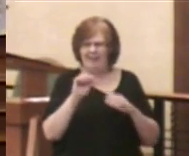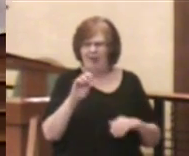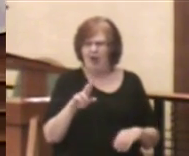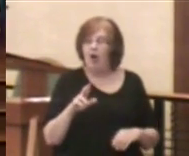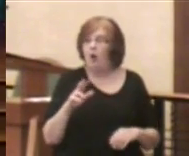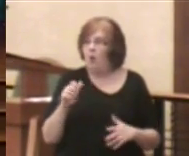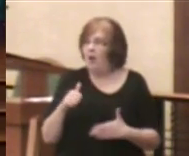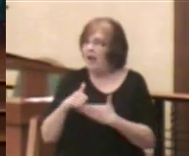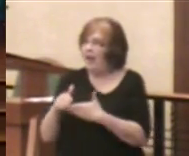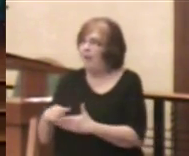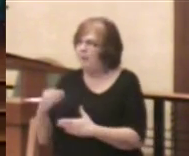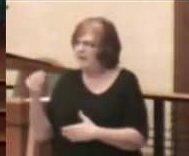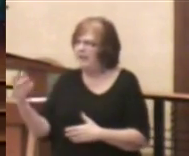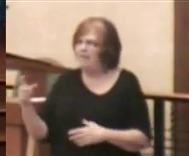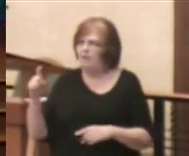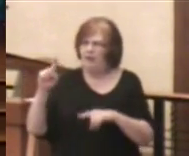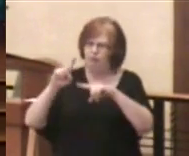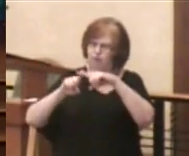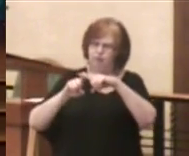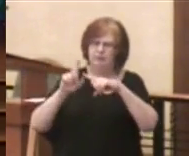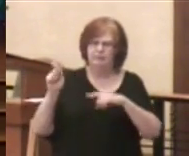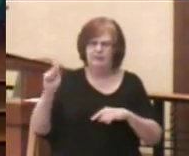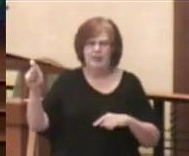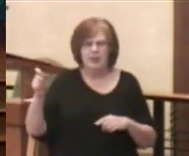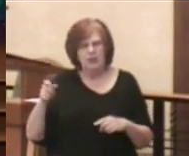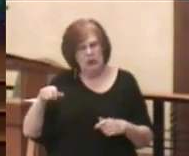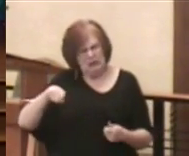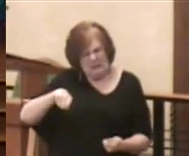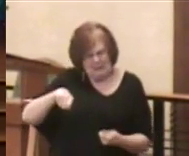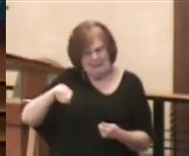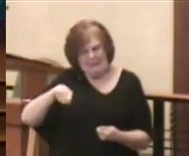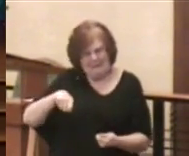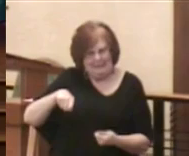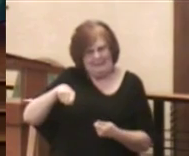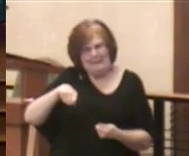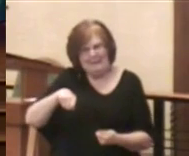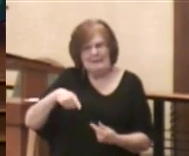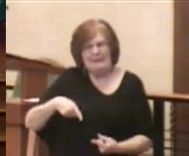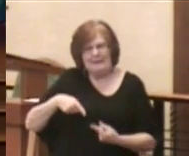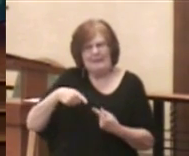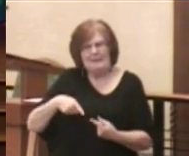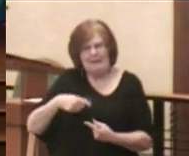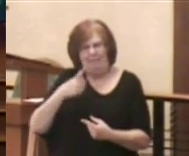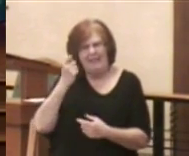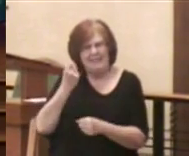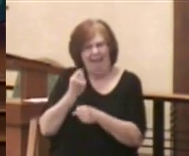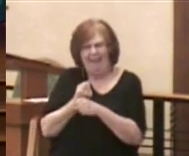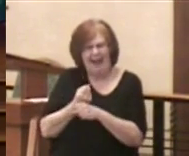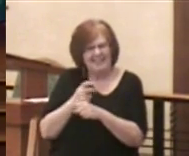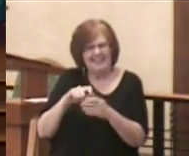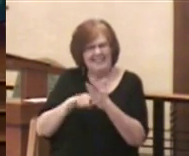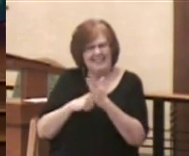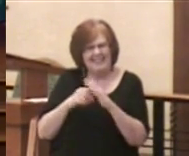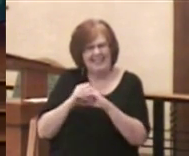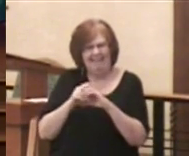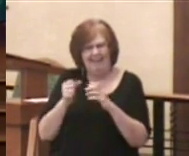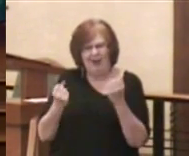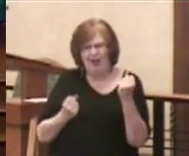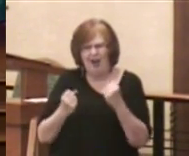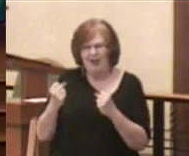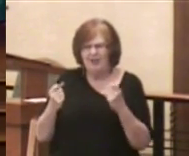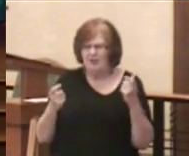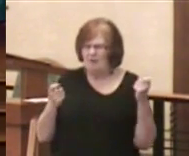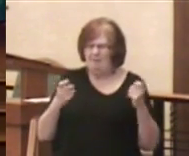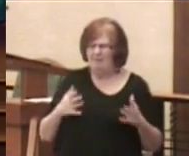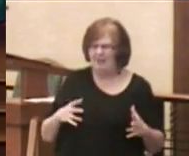was glad to help, gave her a coat hanger, and she went out to the car and was working diligently. She didn't seem to have much success, so the manager went out to see